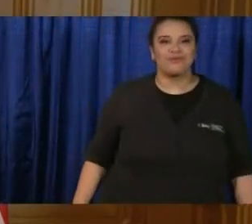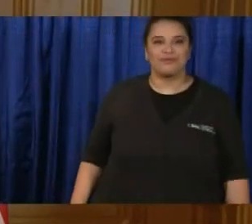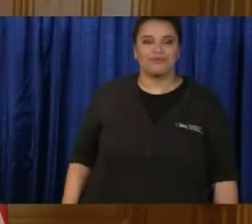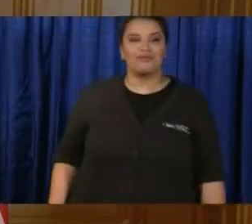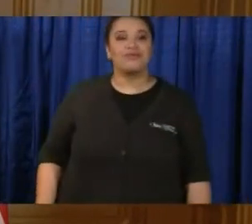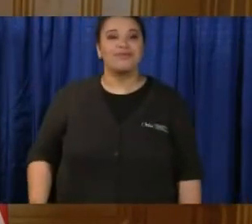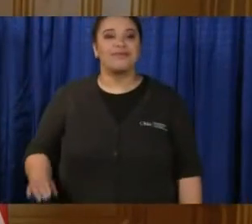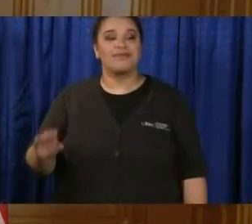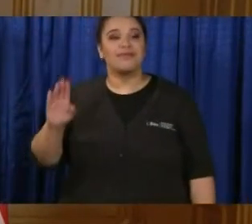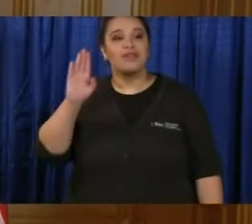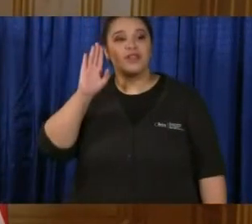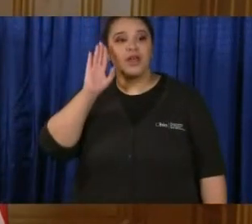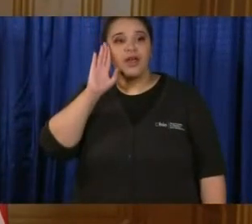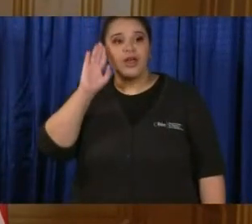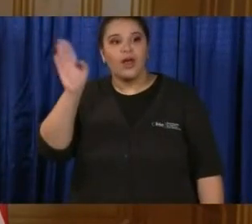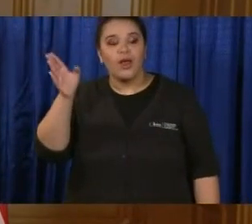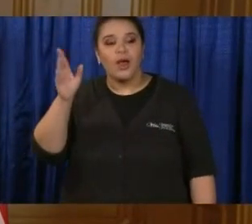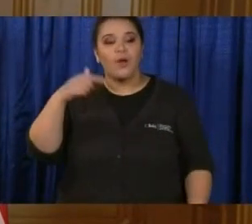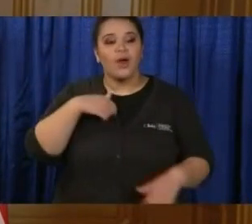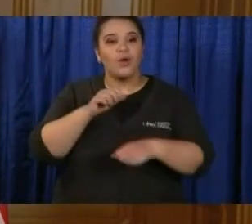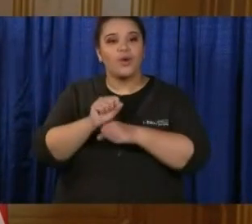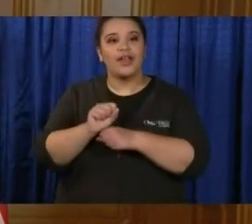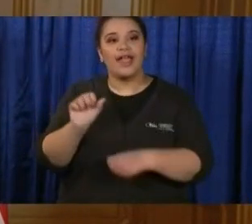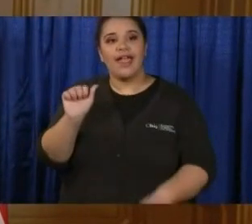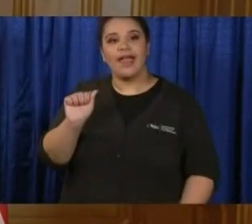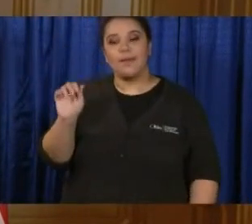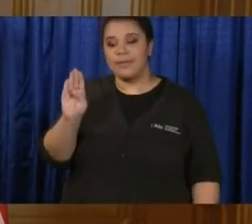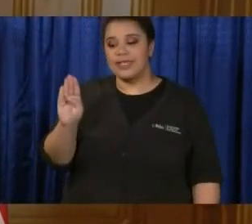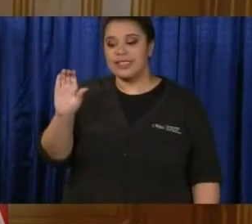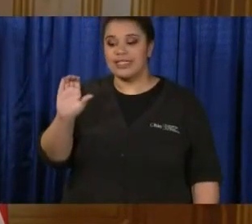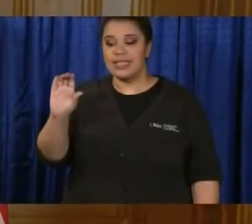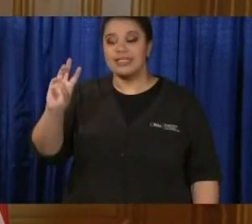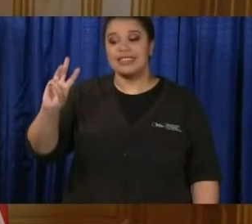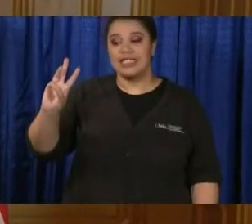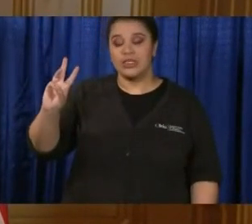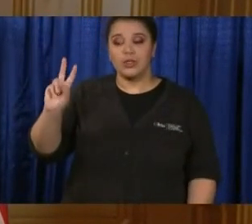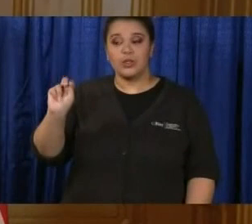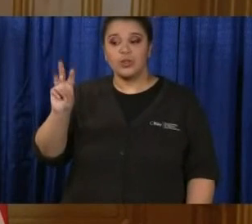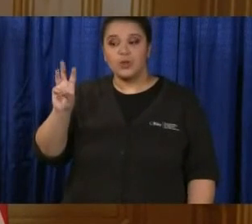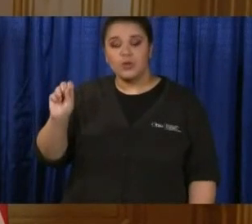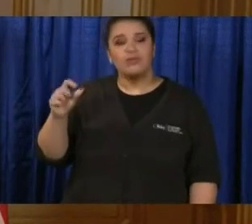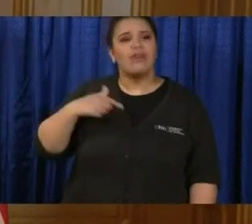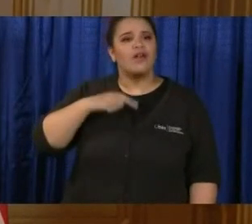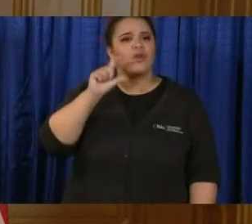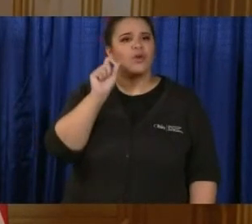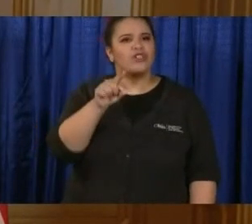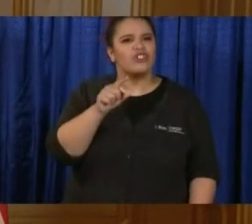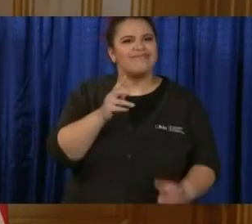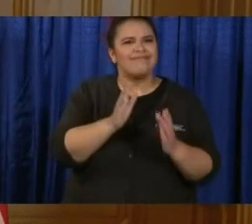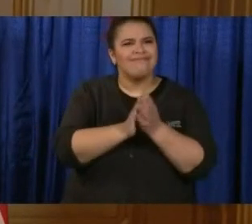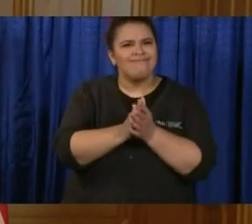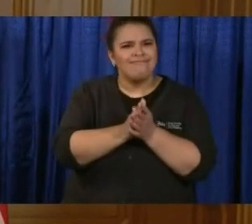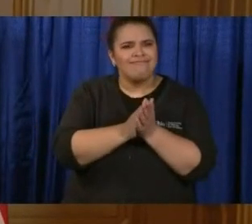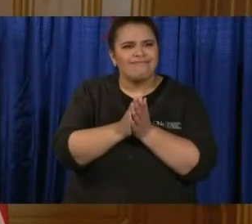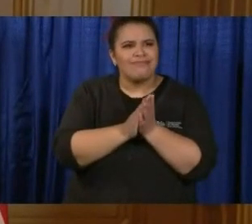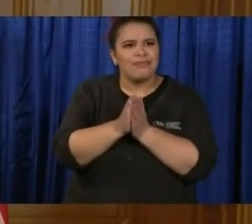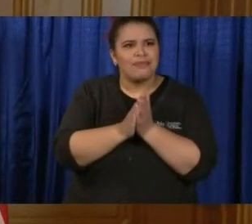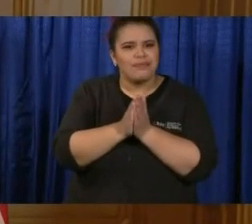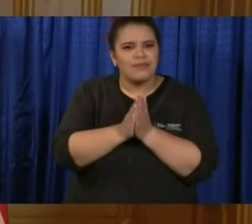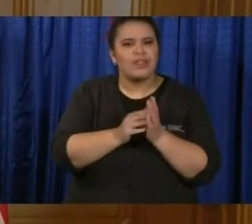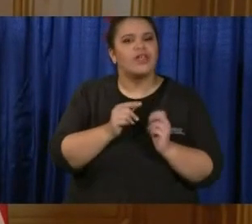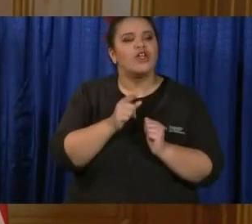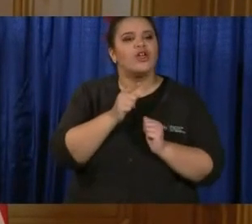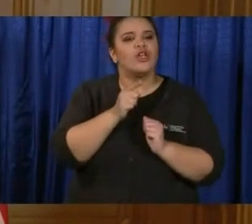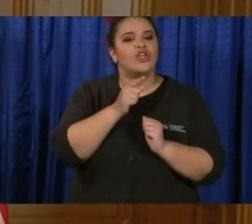Hello, I'm Tara Morgan with ABC6 News. I have a question if you could expand a little bit more on the sites that you've